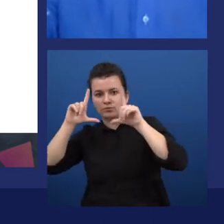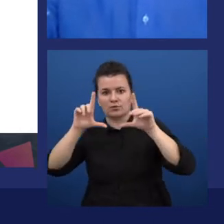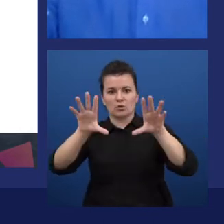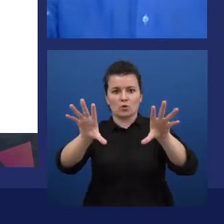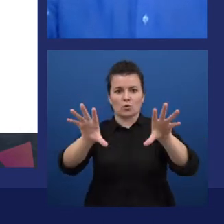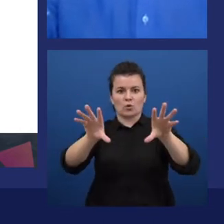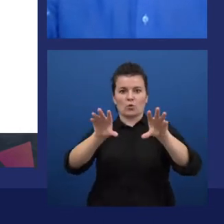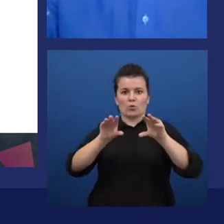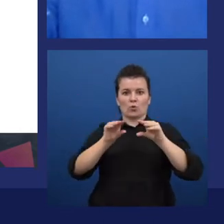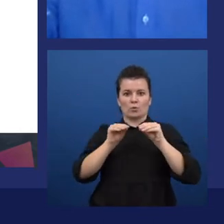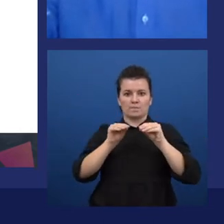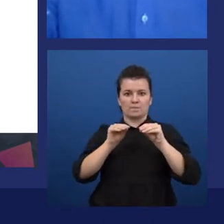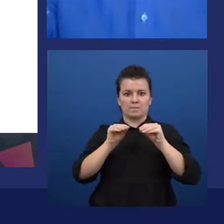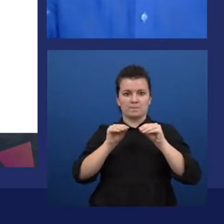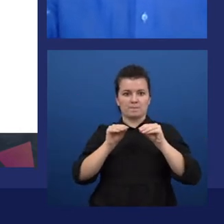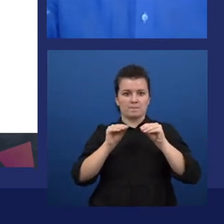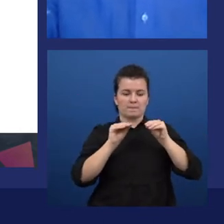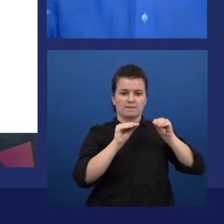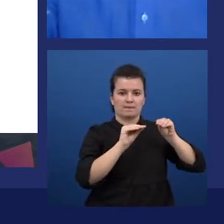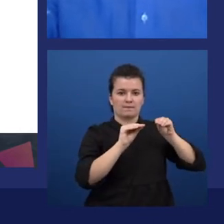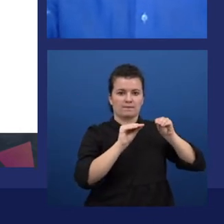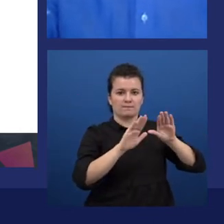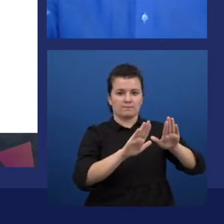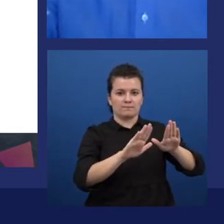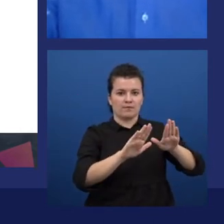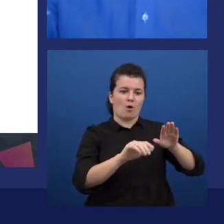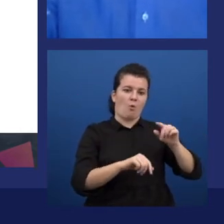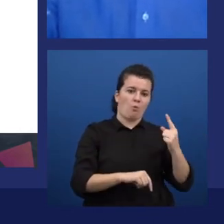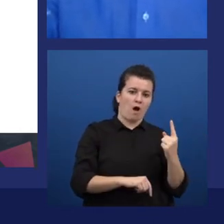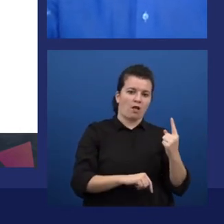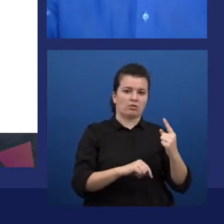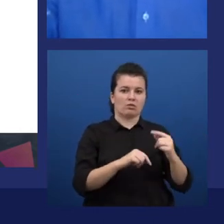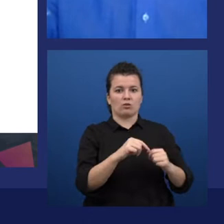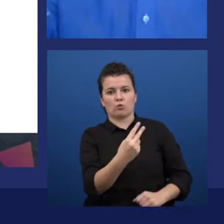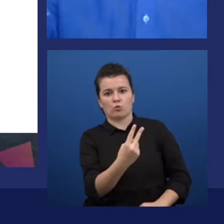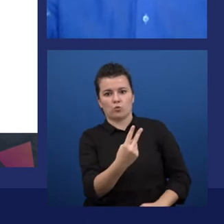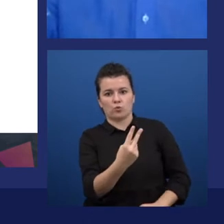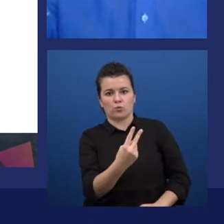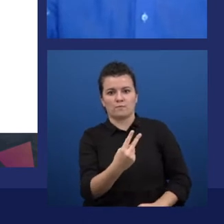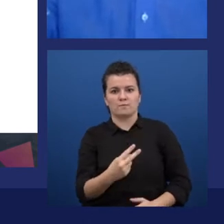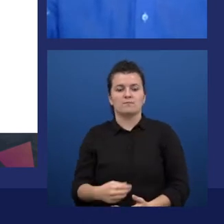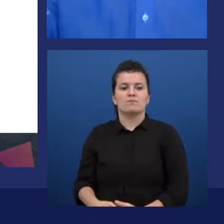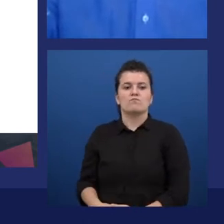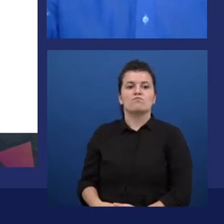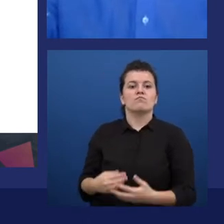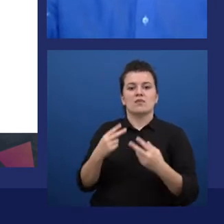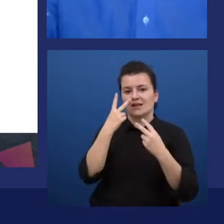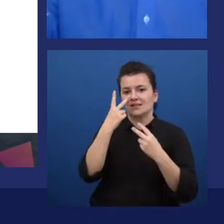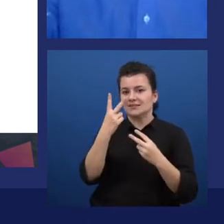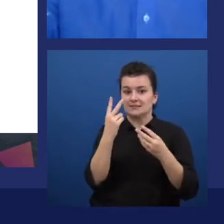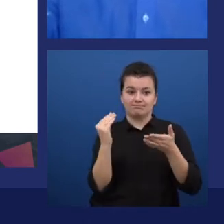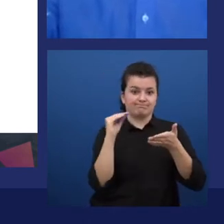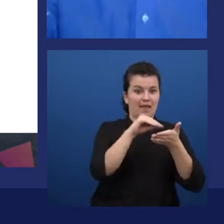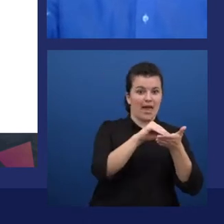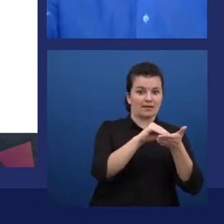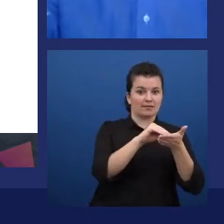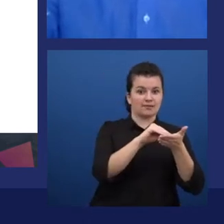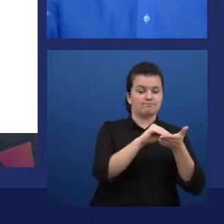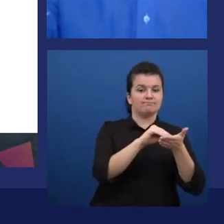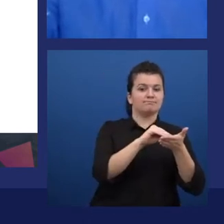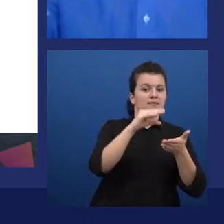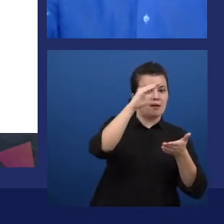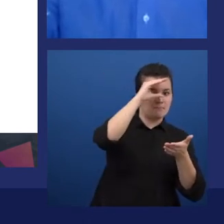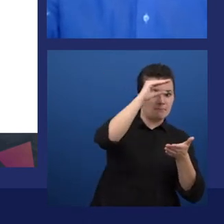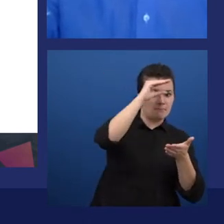of image one and image two. as you can see, all the different attributes, gender, estimate age,